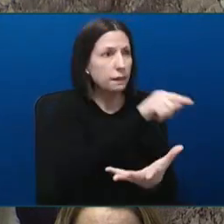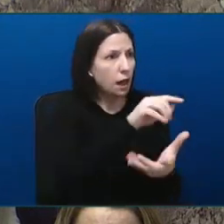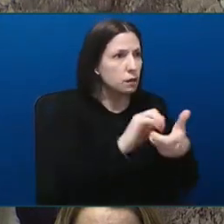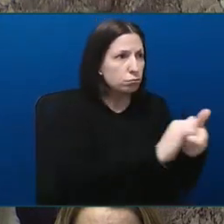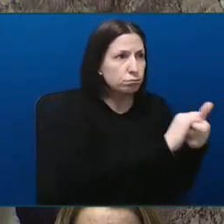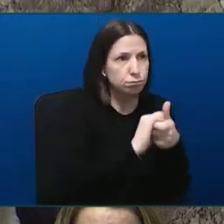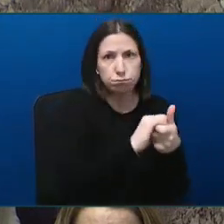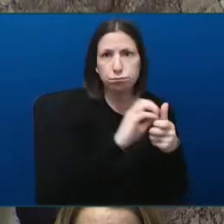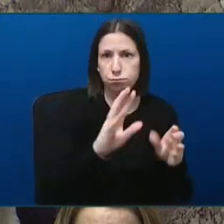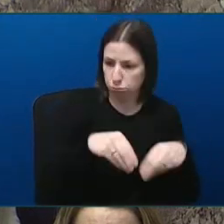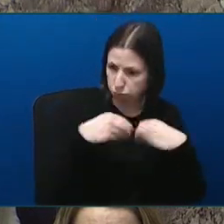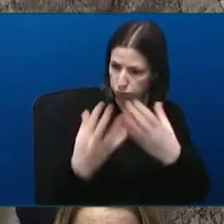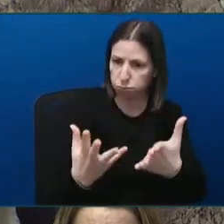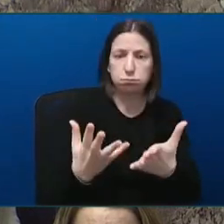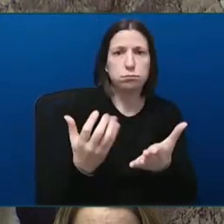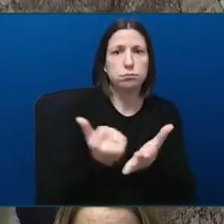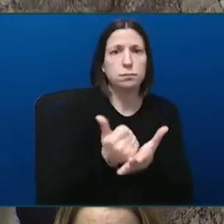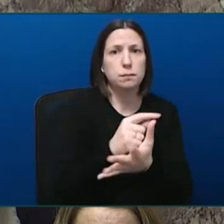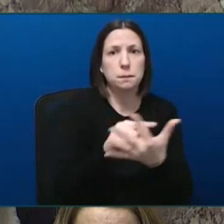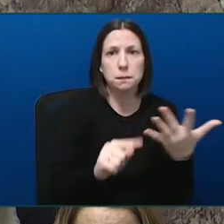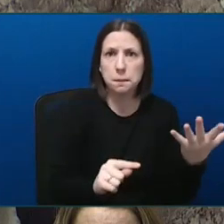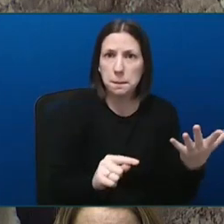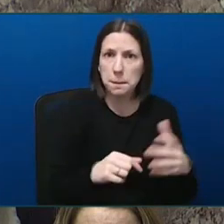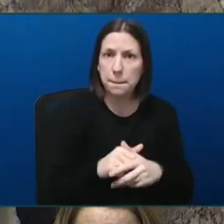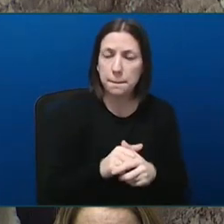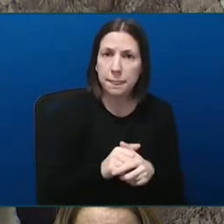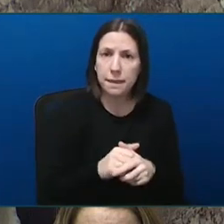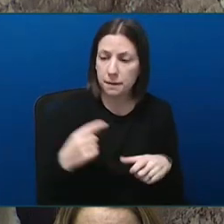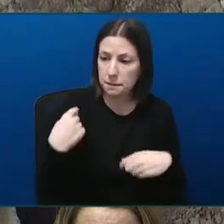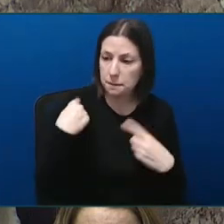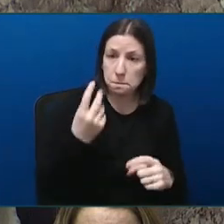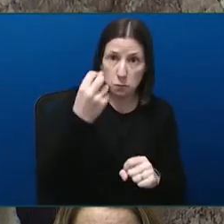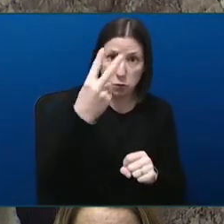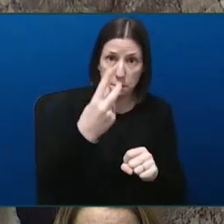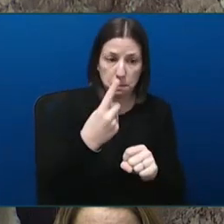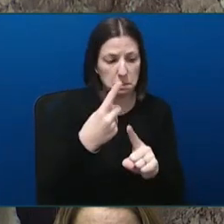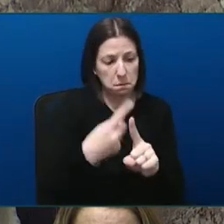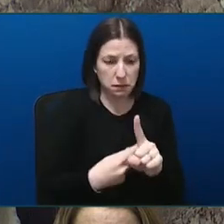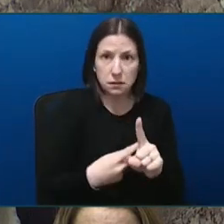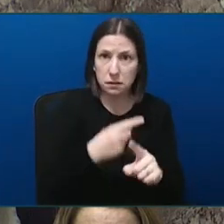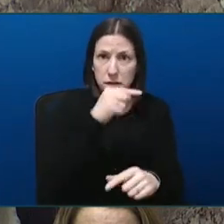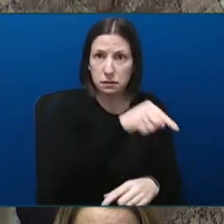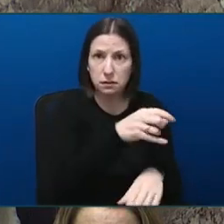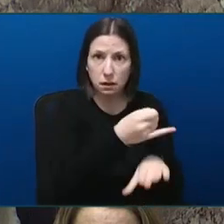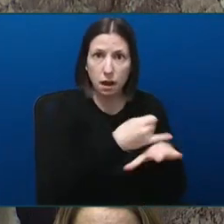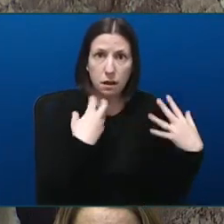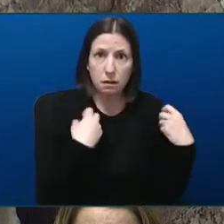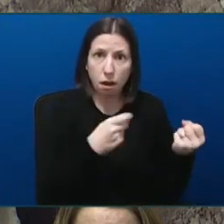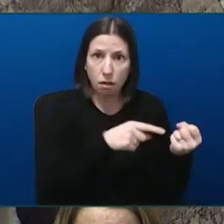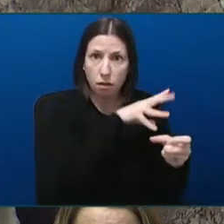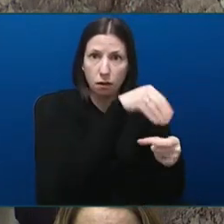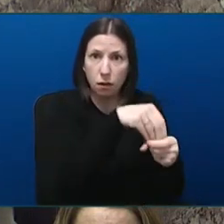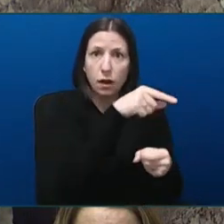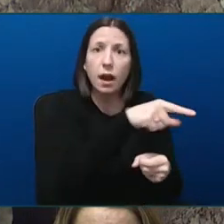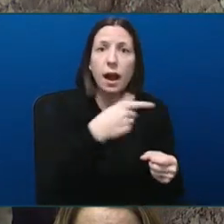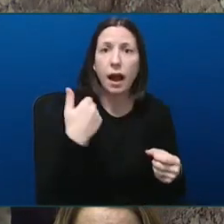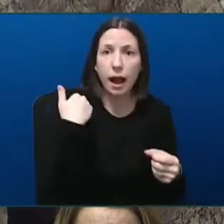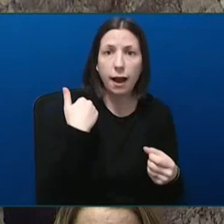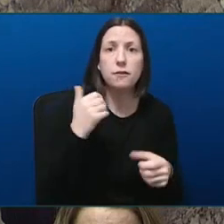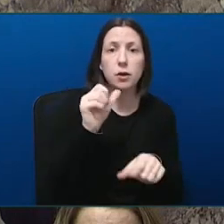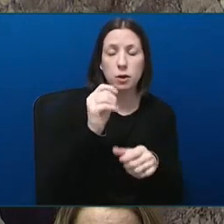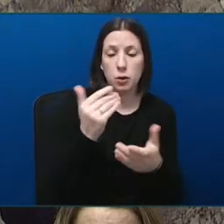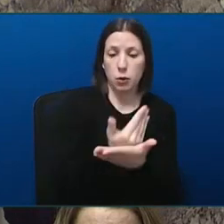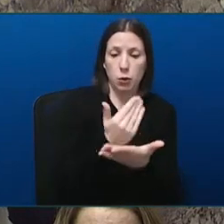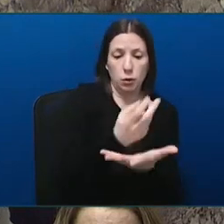months, Island Health has part of that. We have new to practice contracts for new